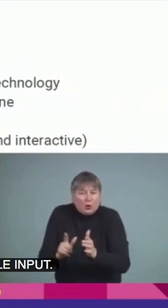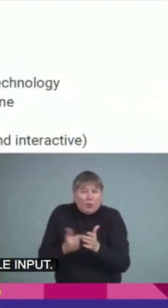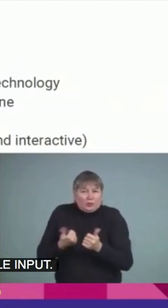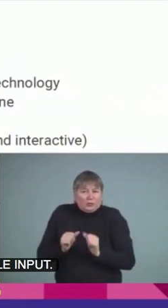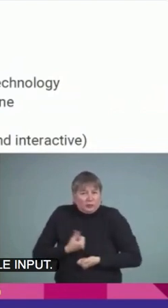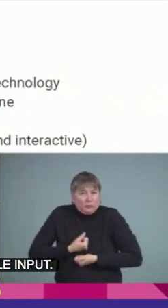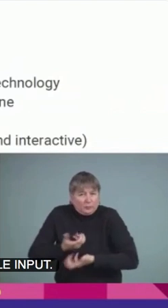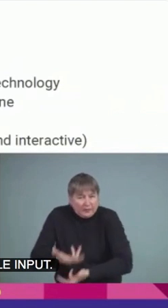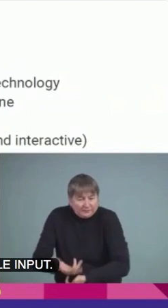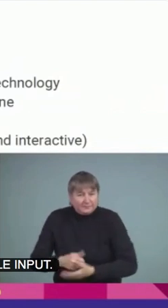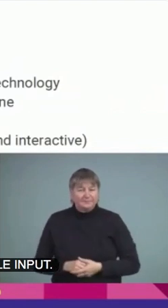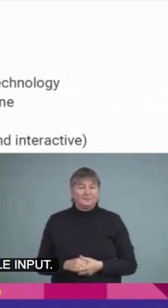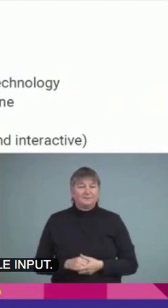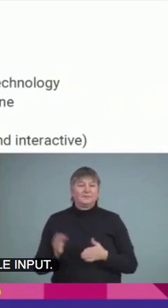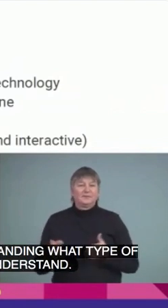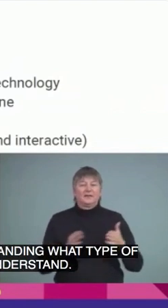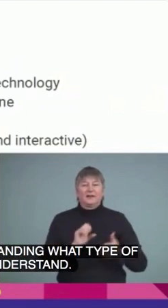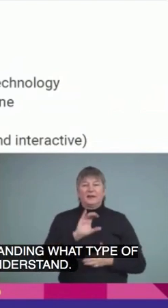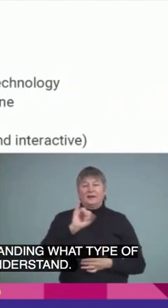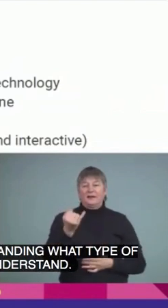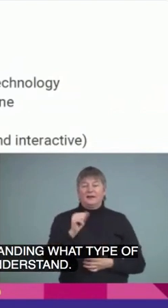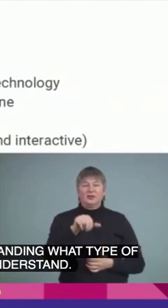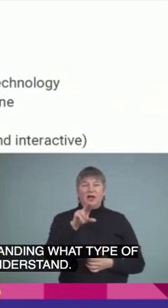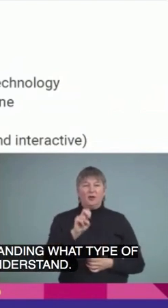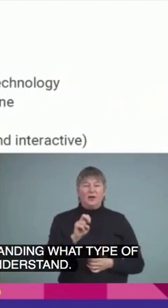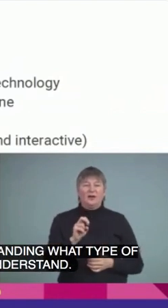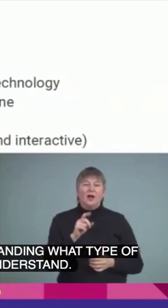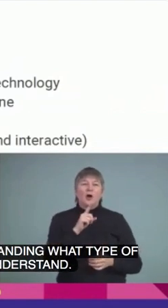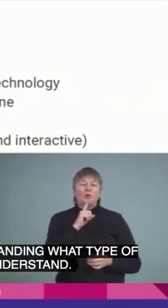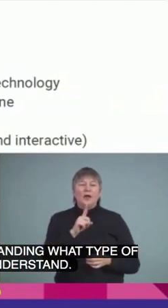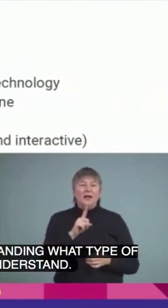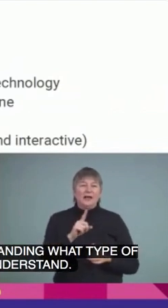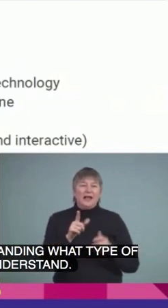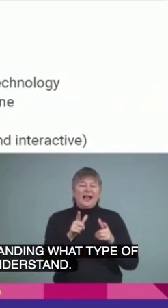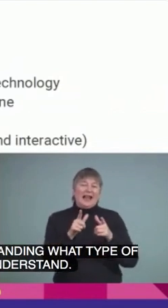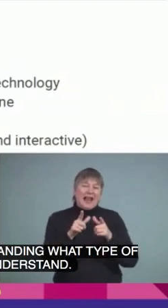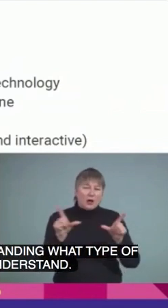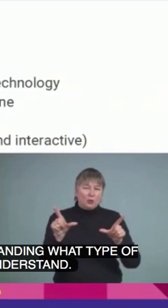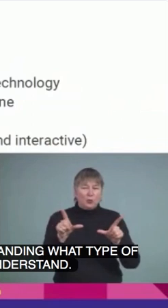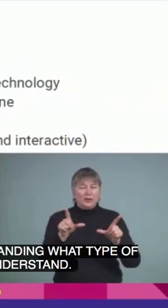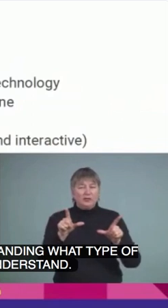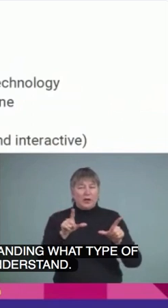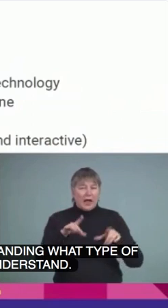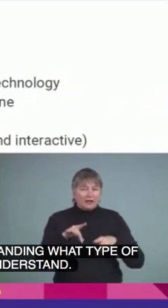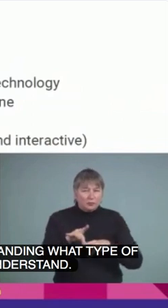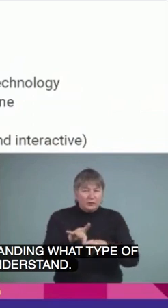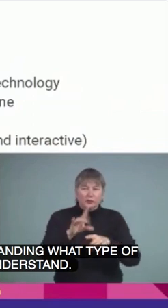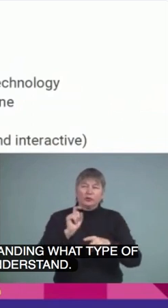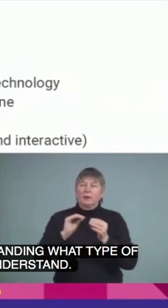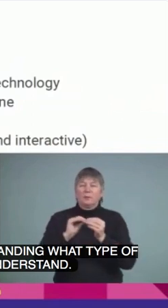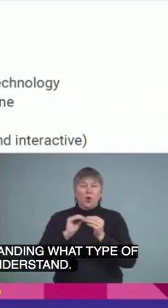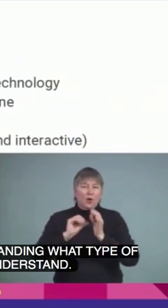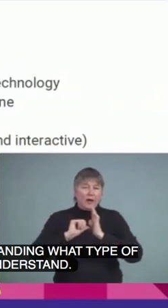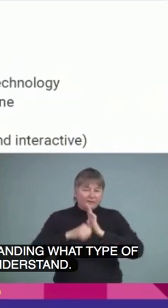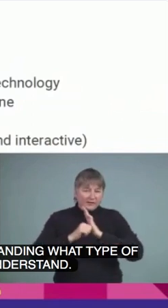And we have language acquisition should have been kind of more pumped up in the front. But I